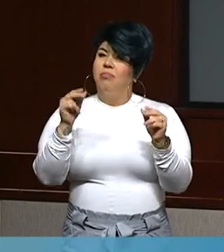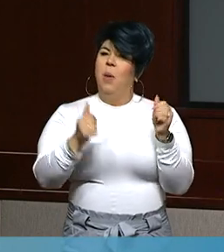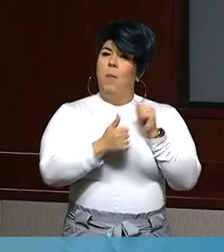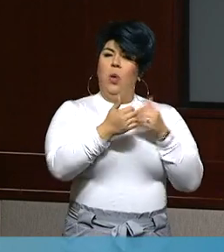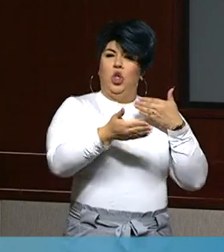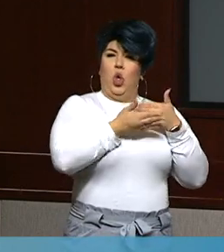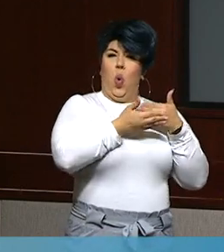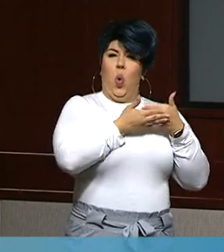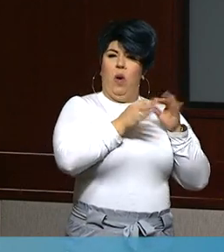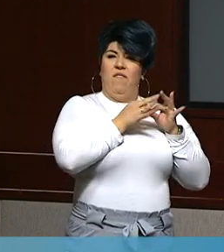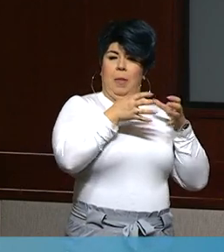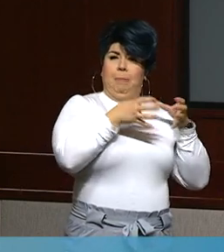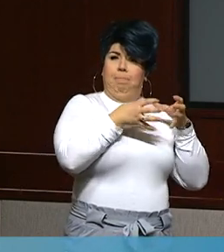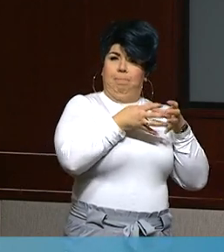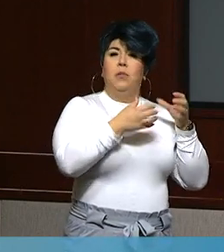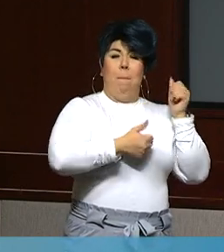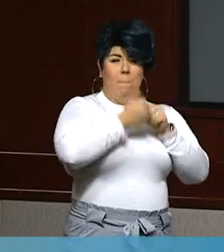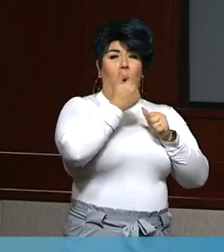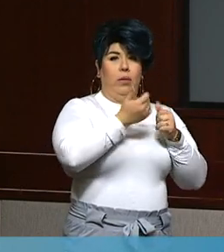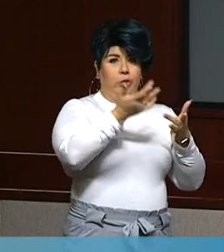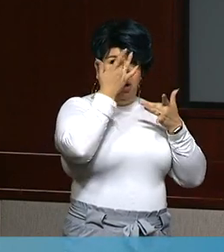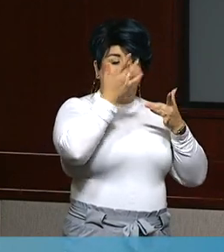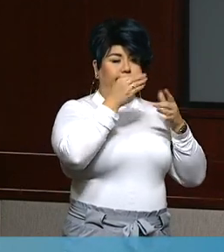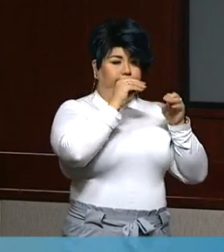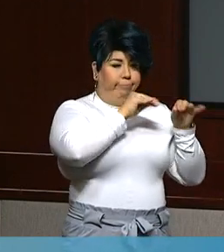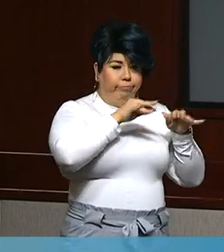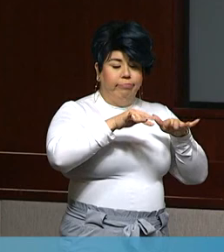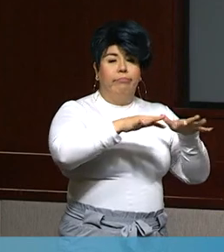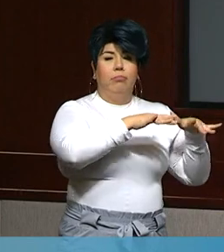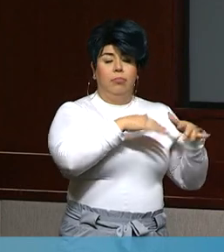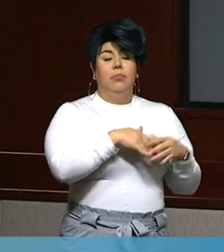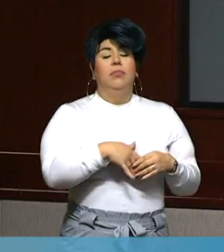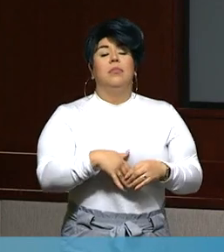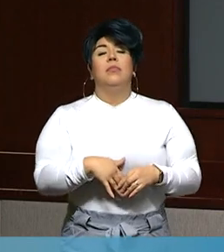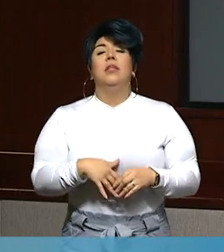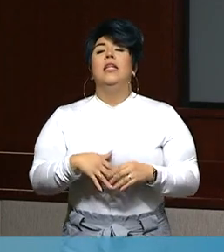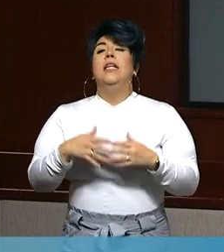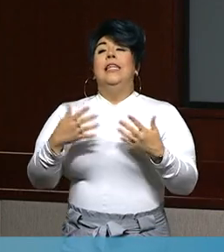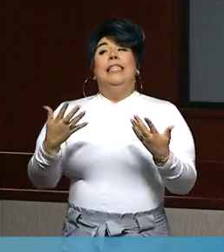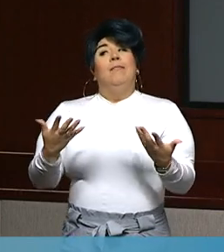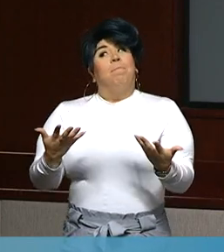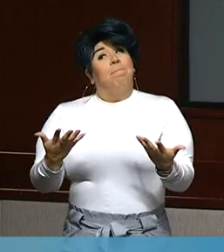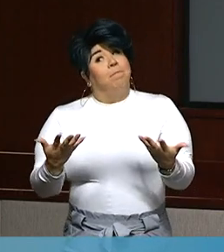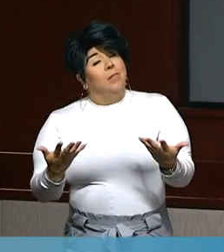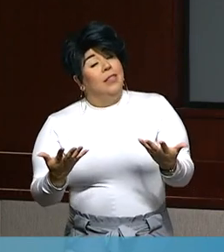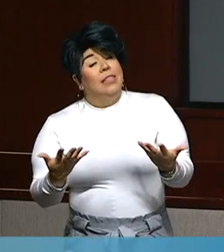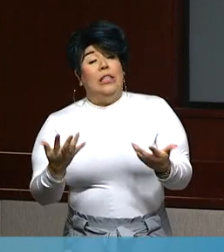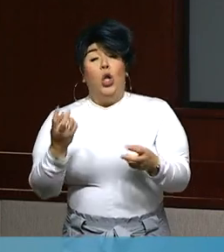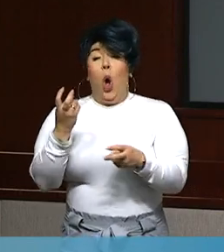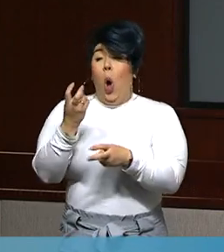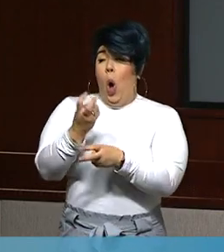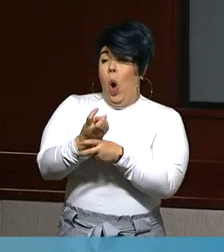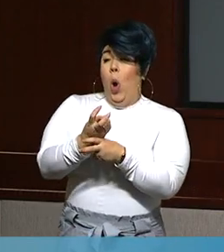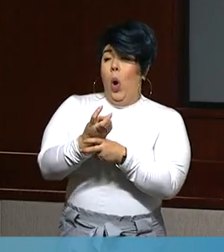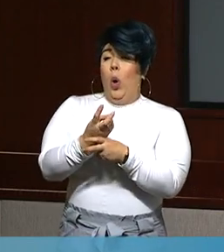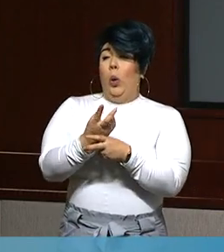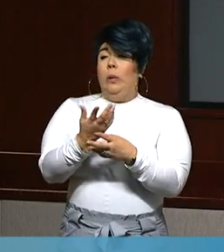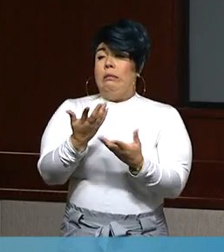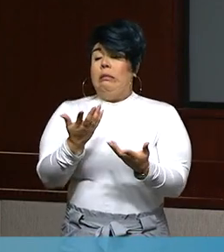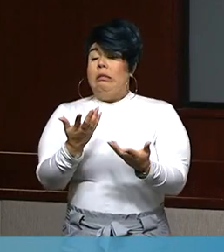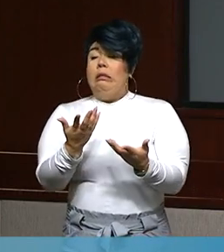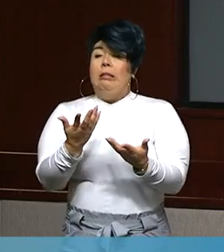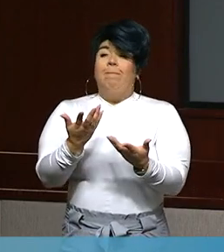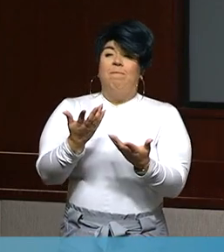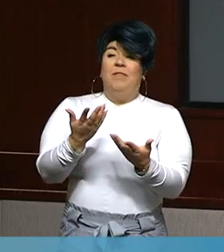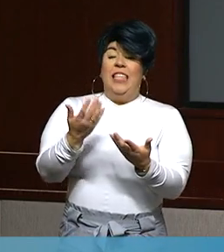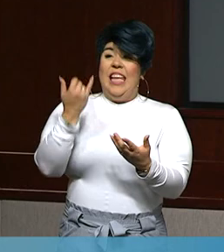transmissions are coming from within an individual's household. It's very difficult to say that if somebody comes down with COVID-19